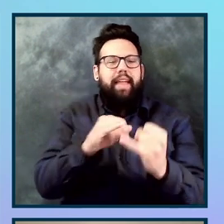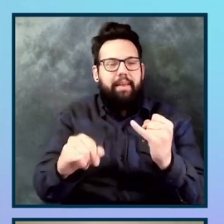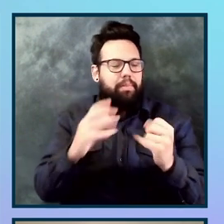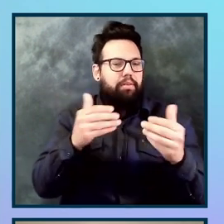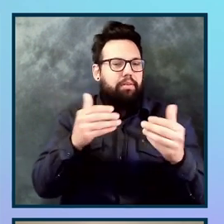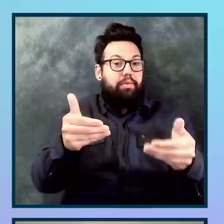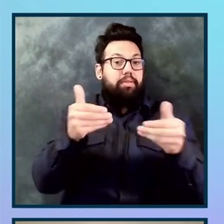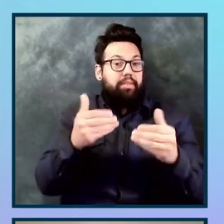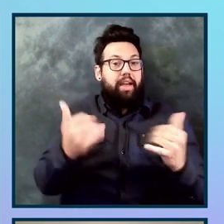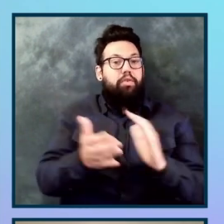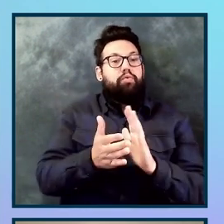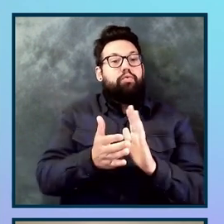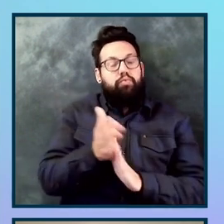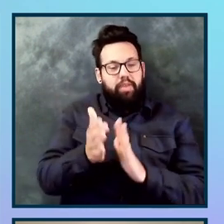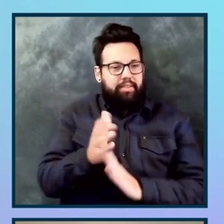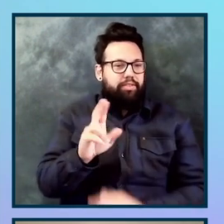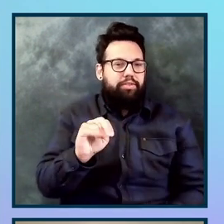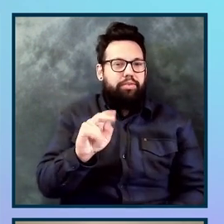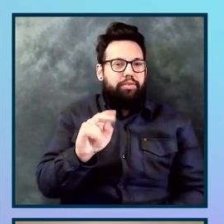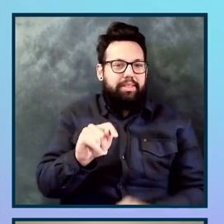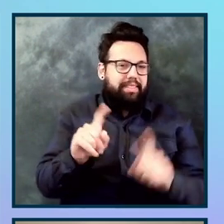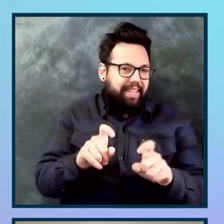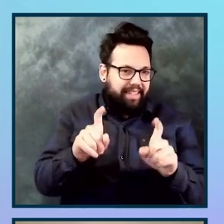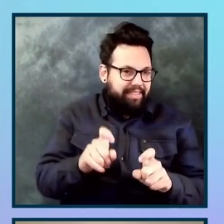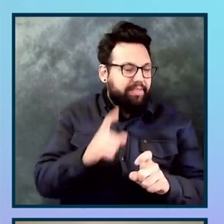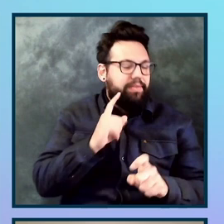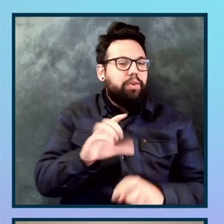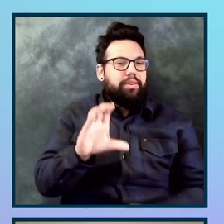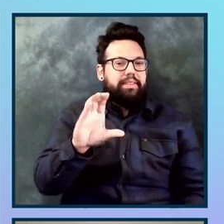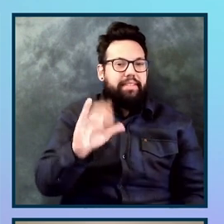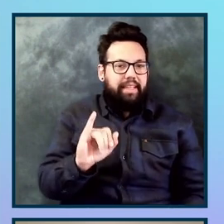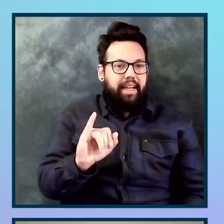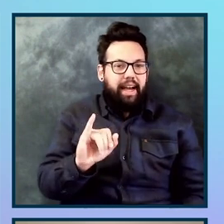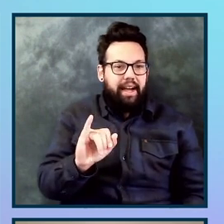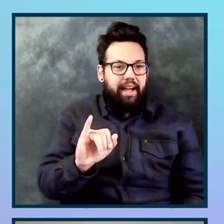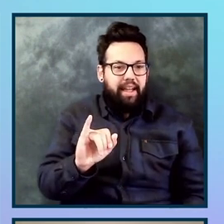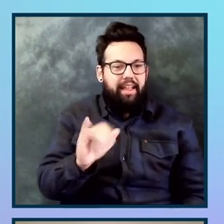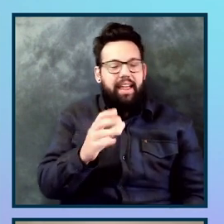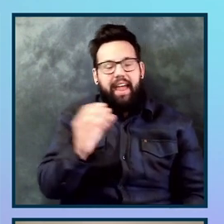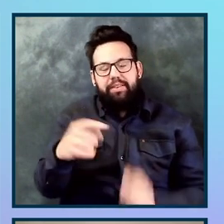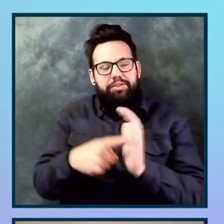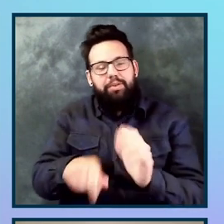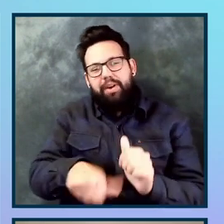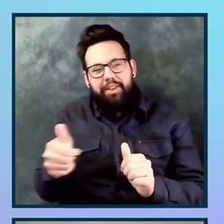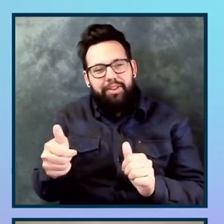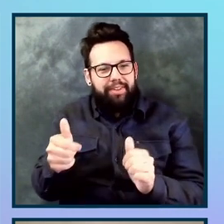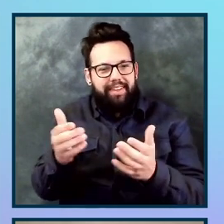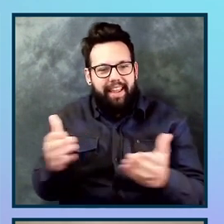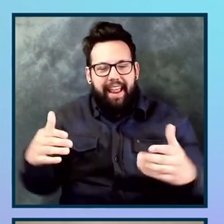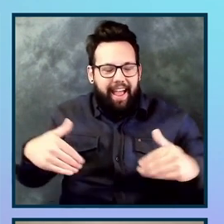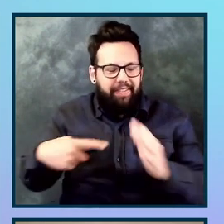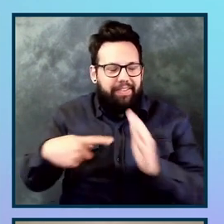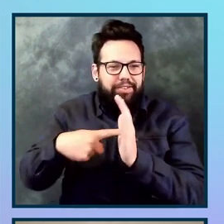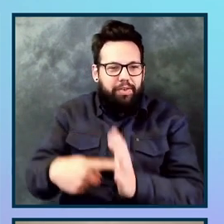in CI. And we're also going to run something I haven't shown you yet, which are very, very, very minimalist, uh, and then